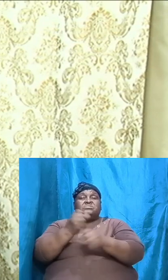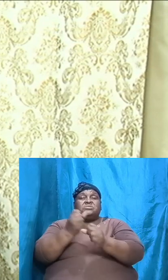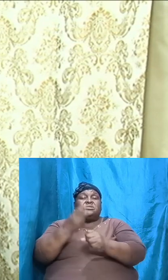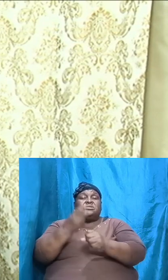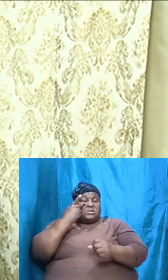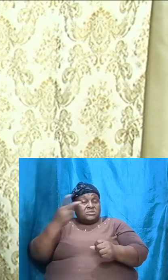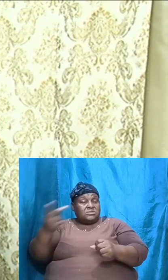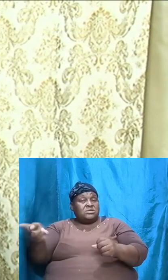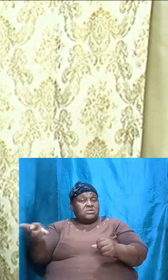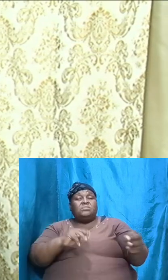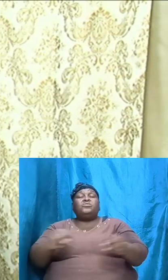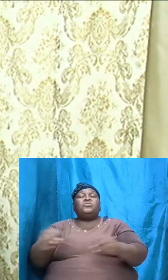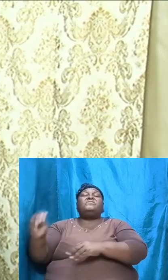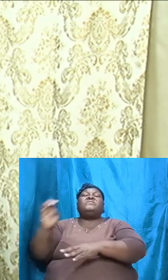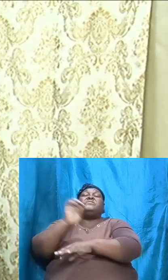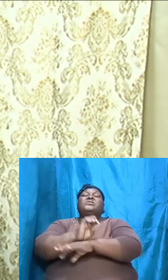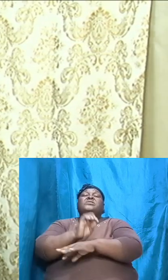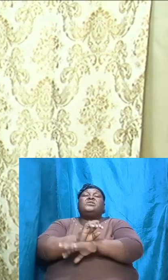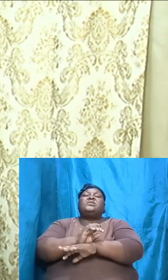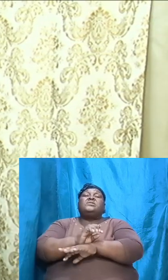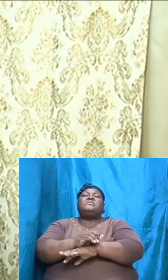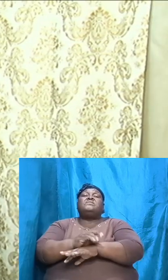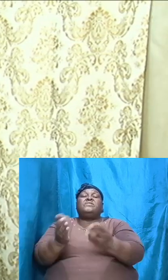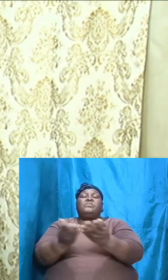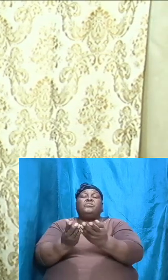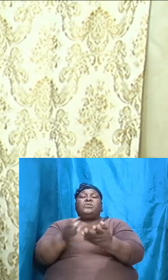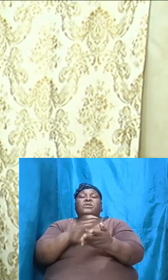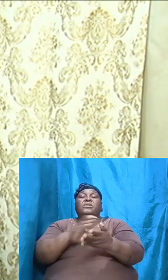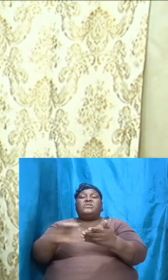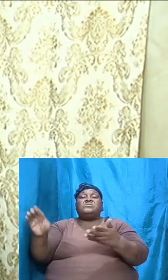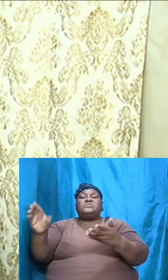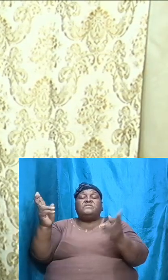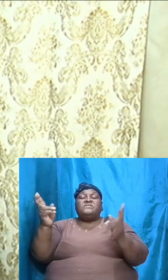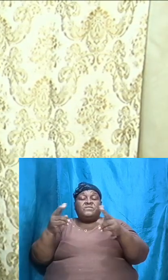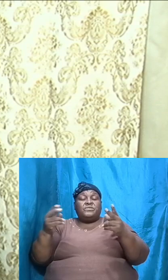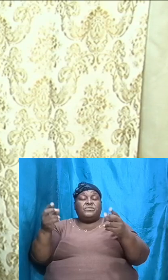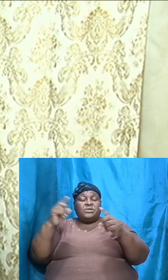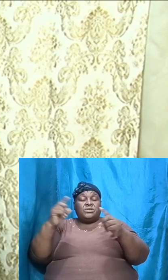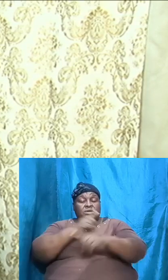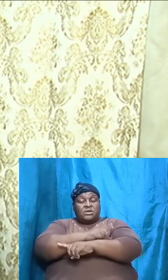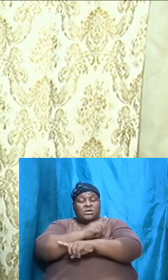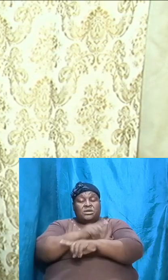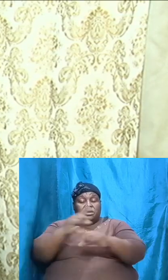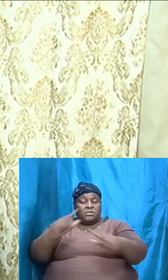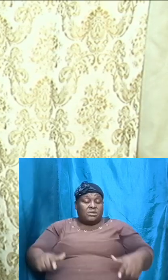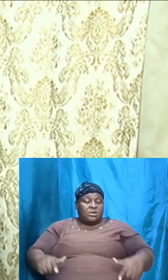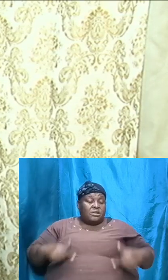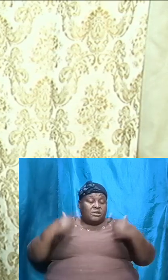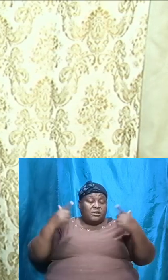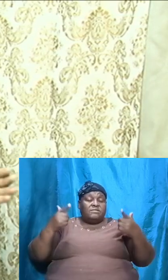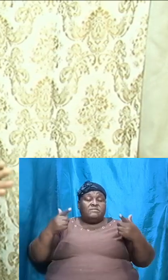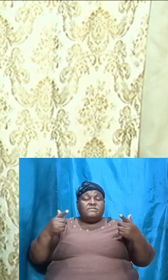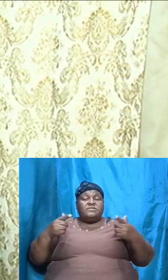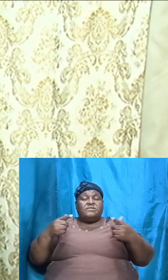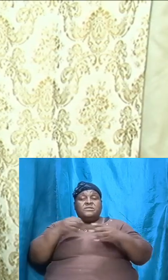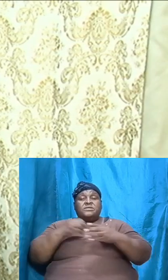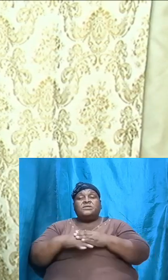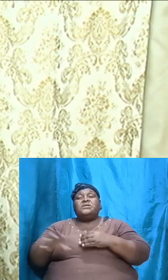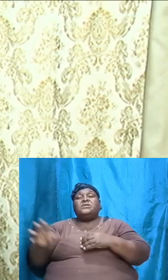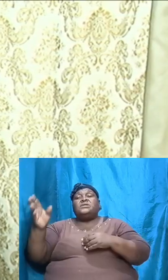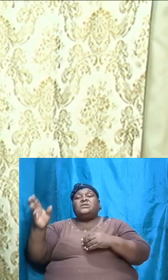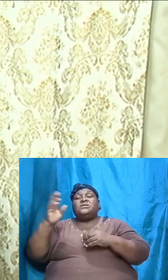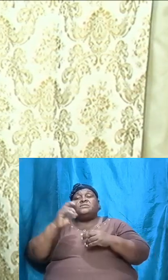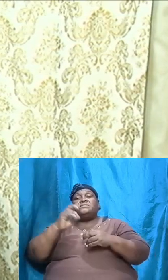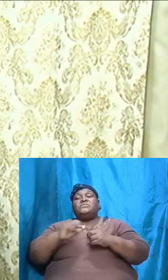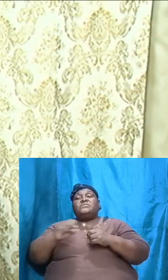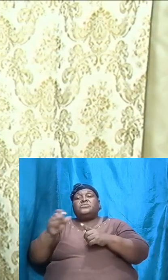of the church from the book of Acts until this very day and we are living in the follow up to